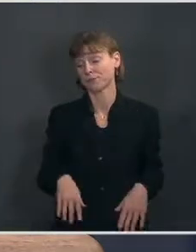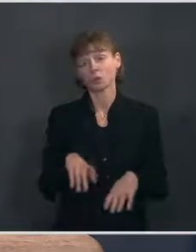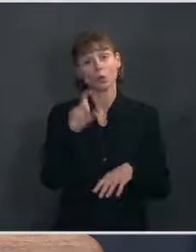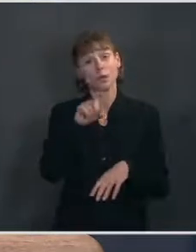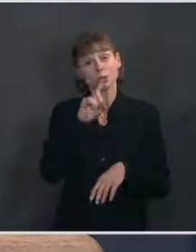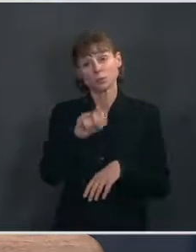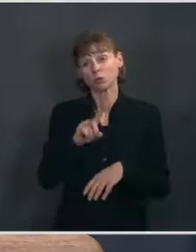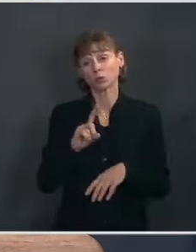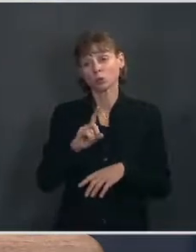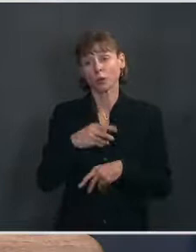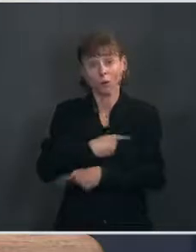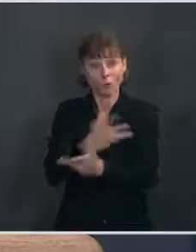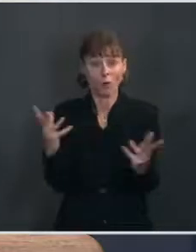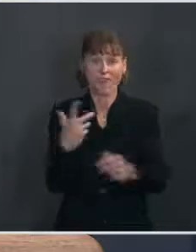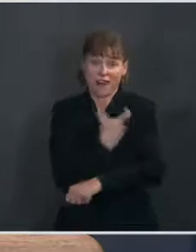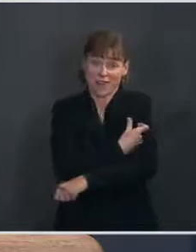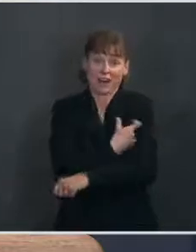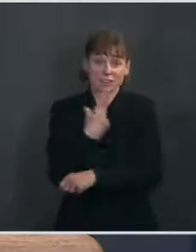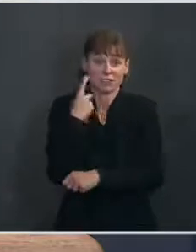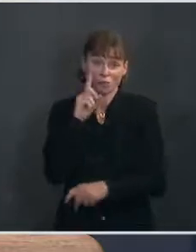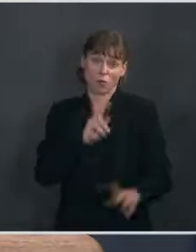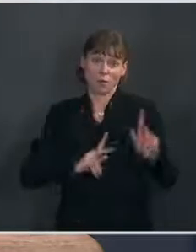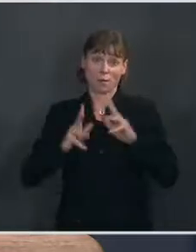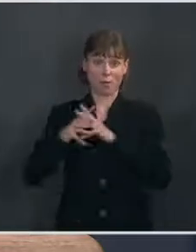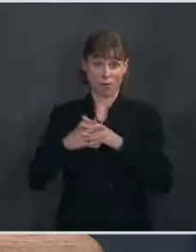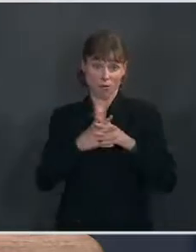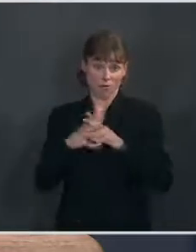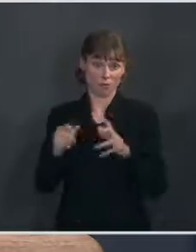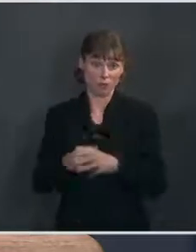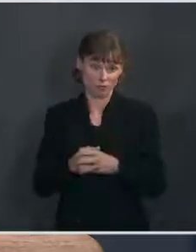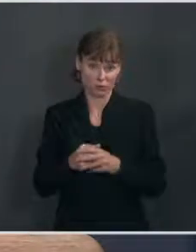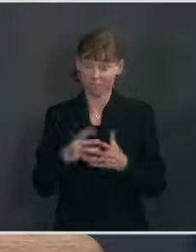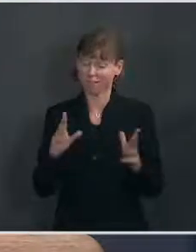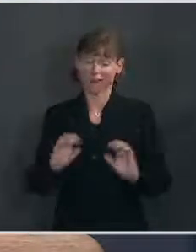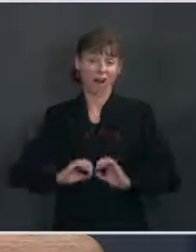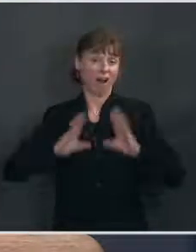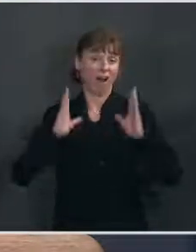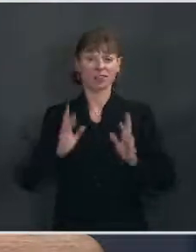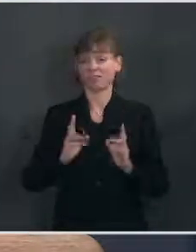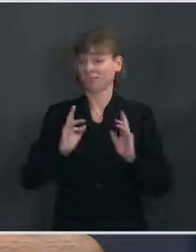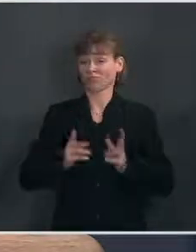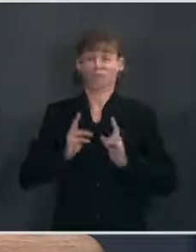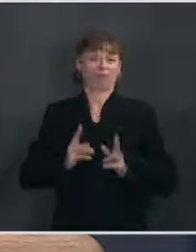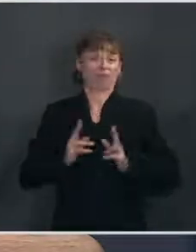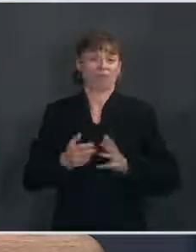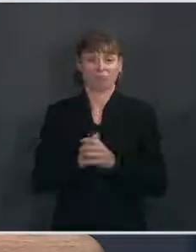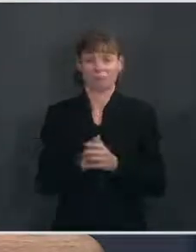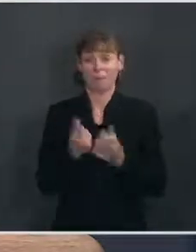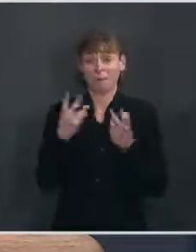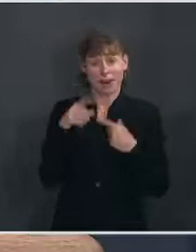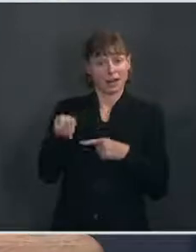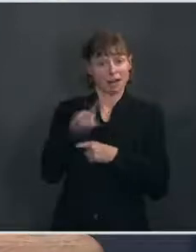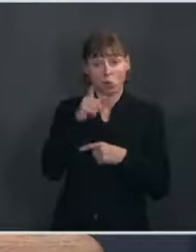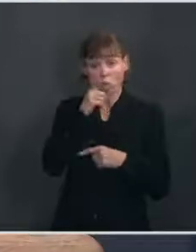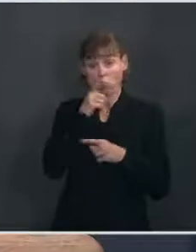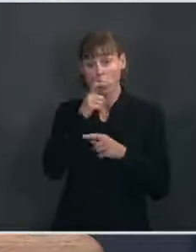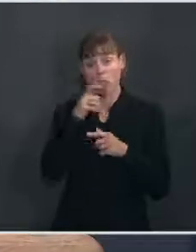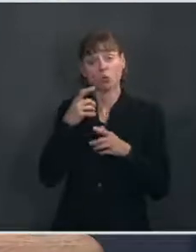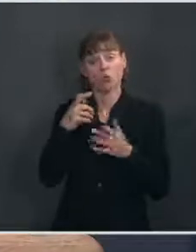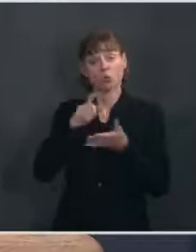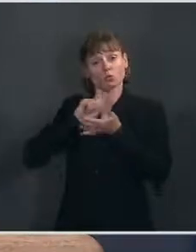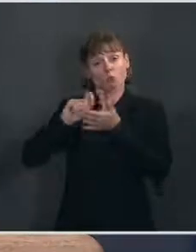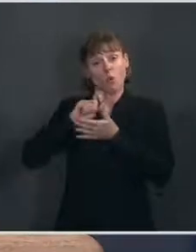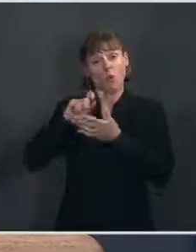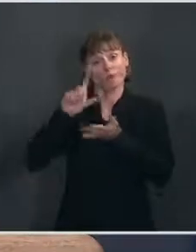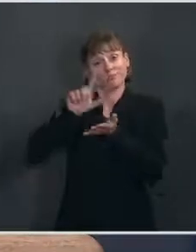get vaccines in the arms of Americans. Clearly, there's urgency. As you know, and as many of you know who cover Congress, there's a process that's ongoing